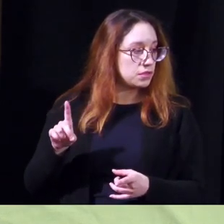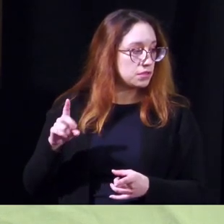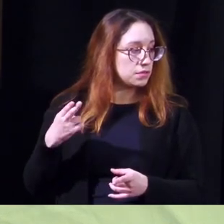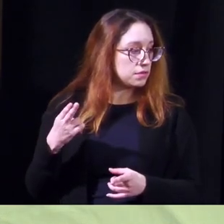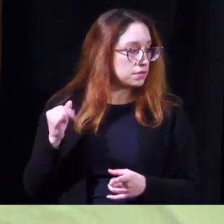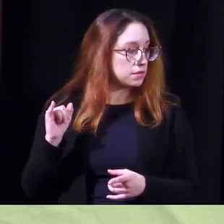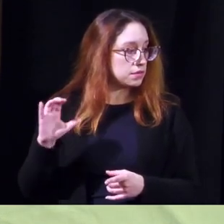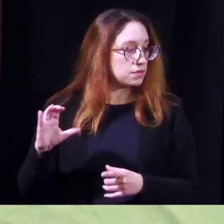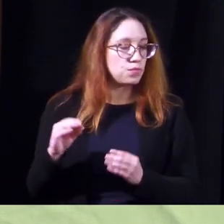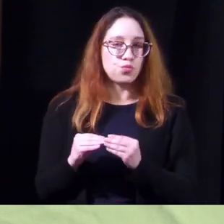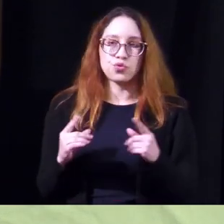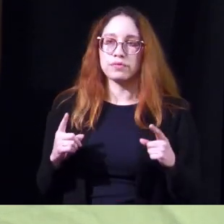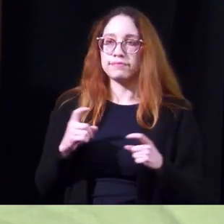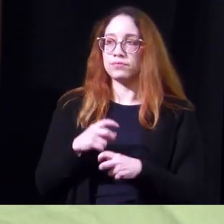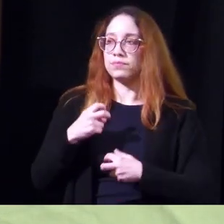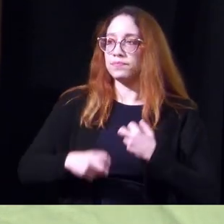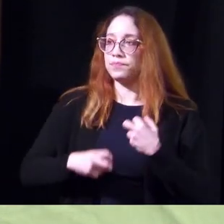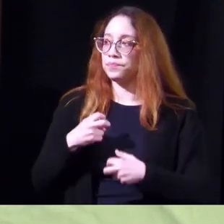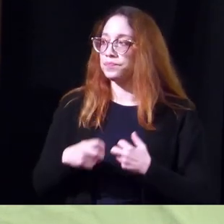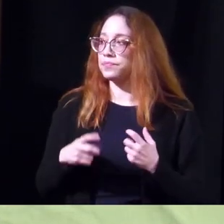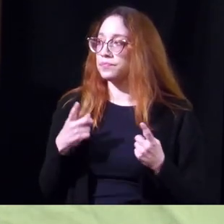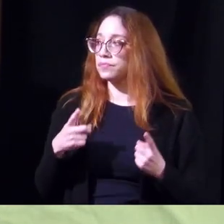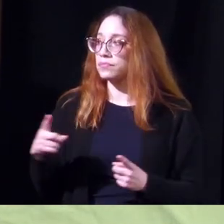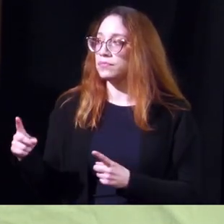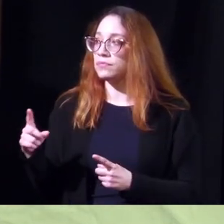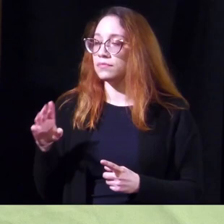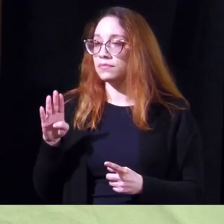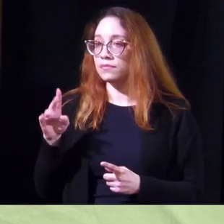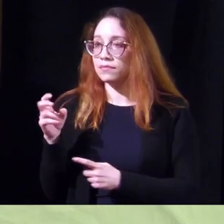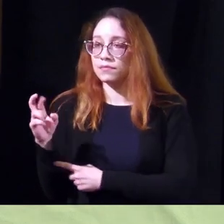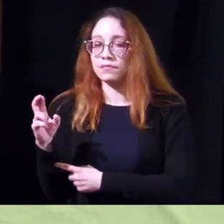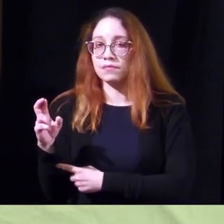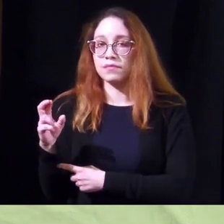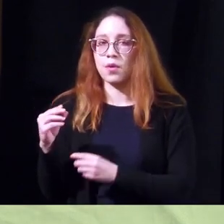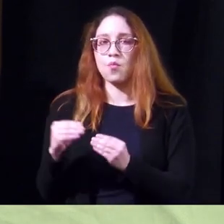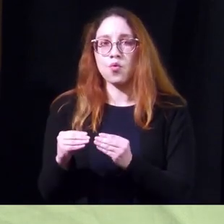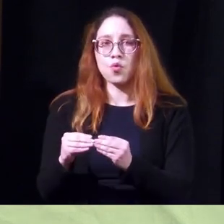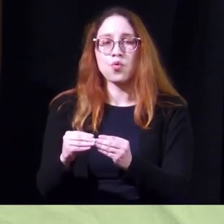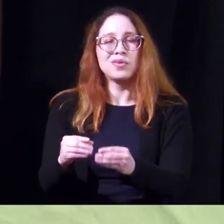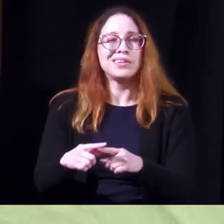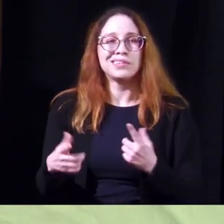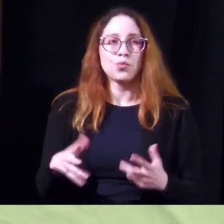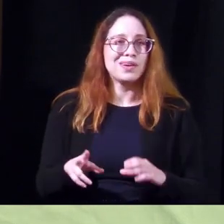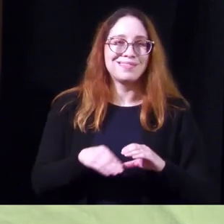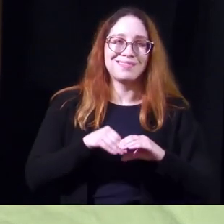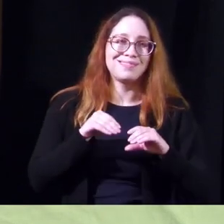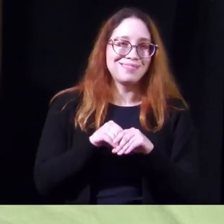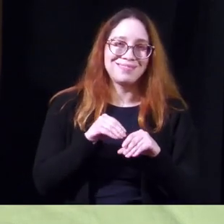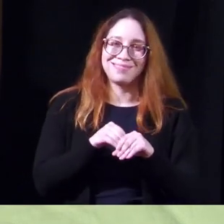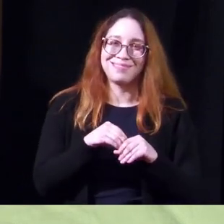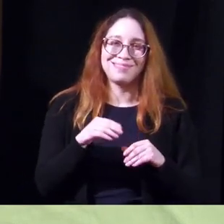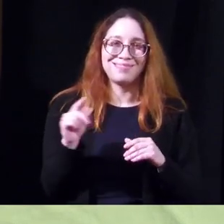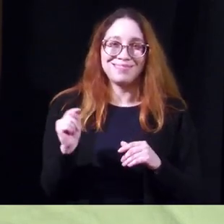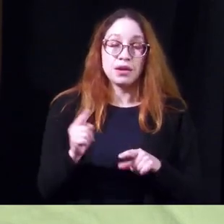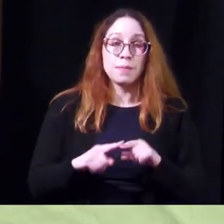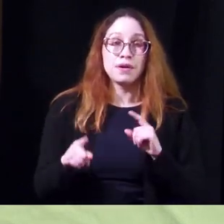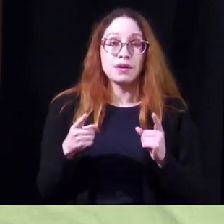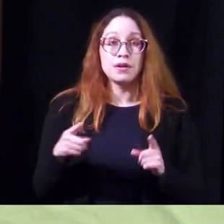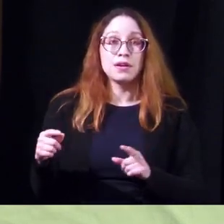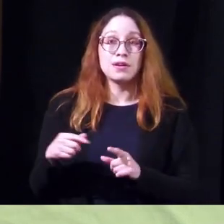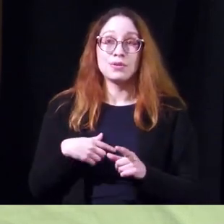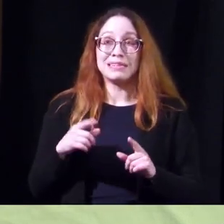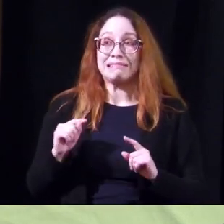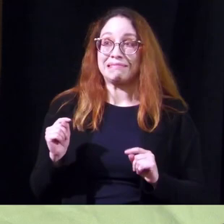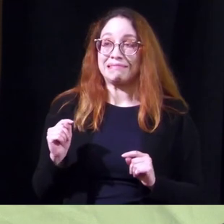more complex issue where the bladder is overactive it doesn't want to store urine well but then when it's time to